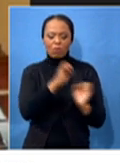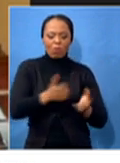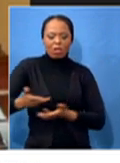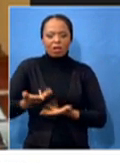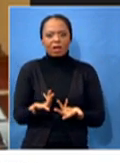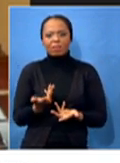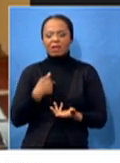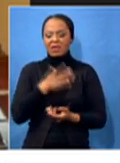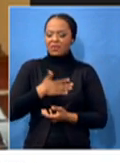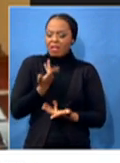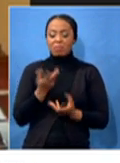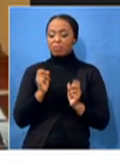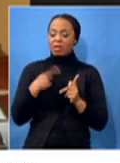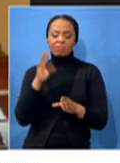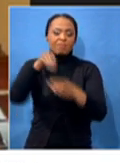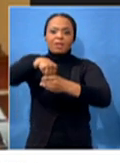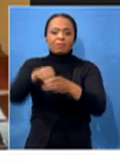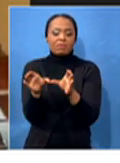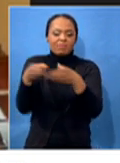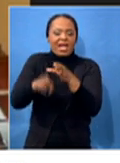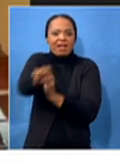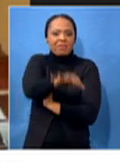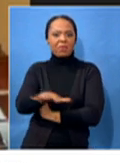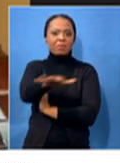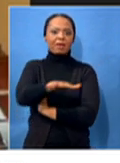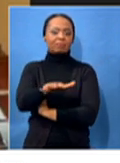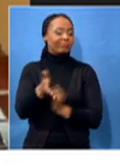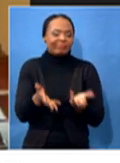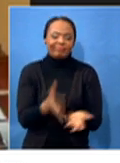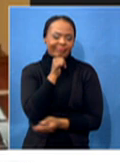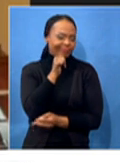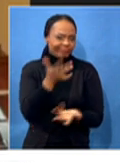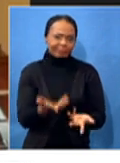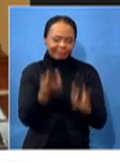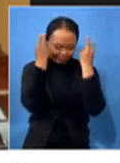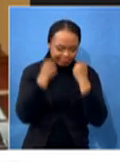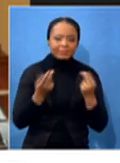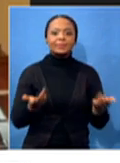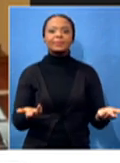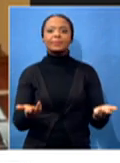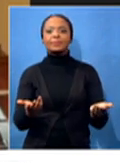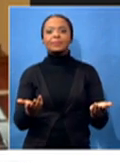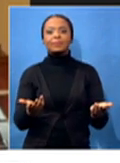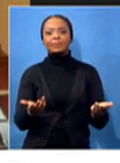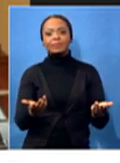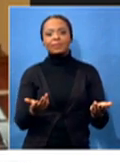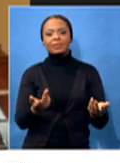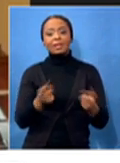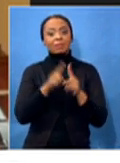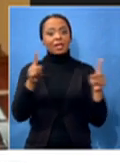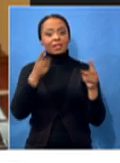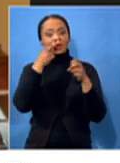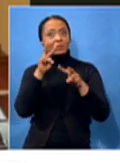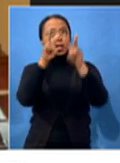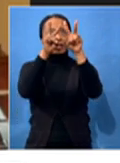you know, the environment that you are in. But rather than less, yes, television makes, you know,